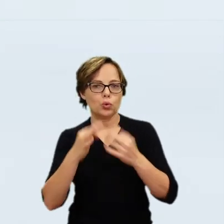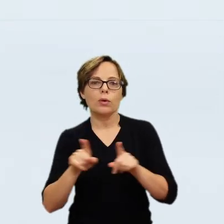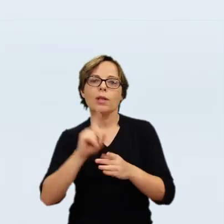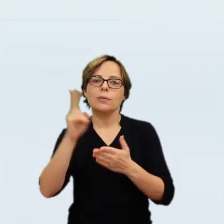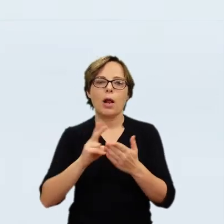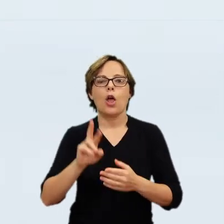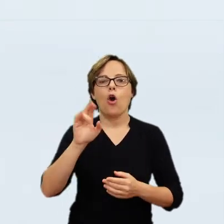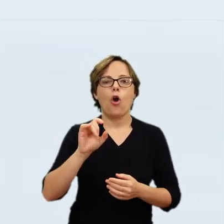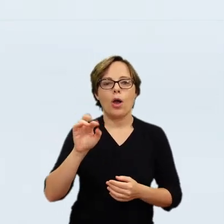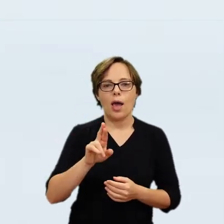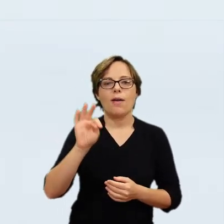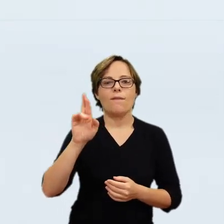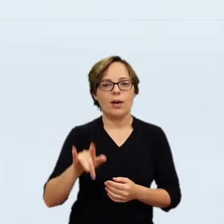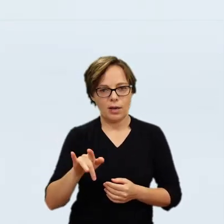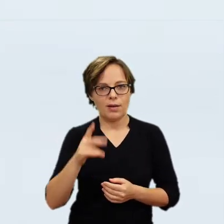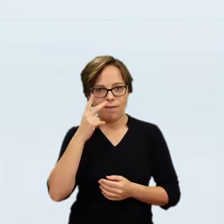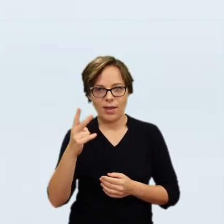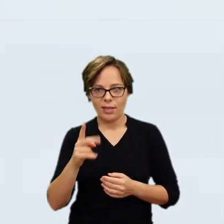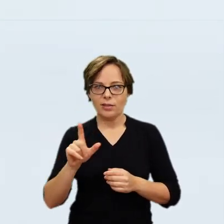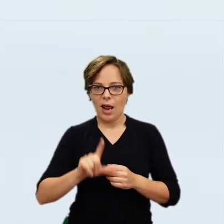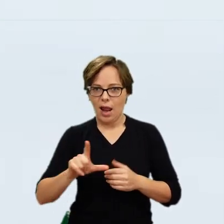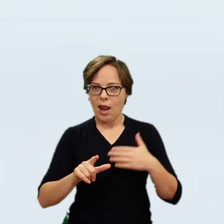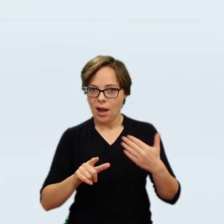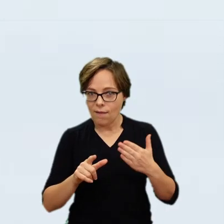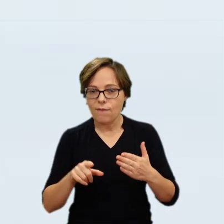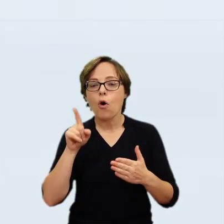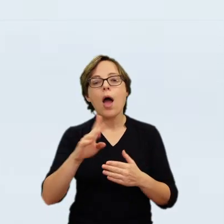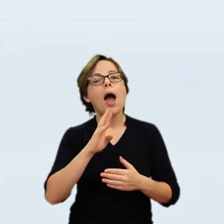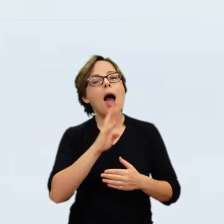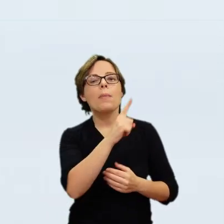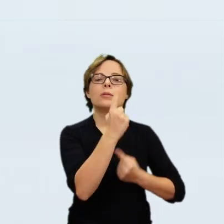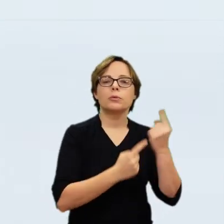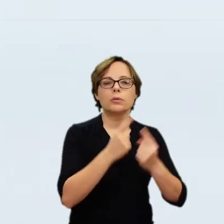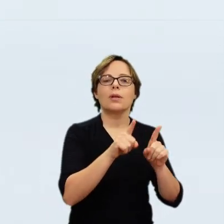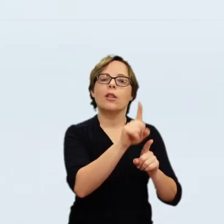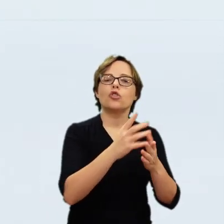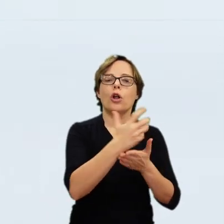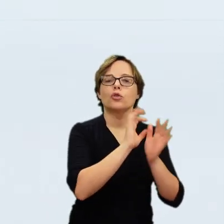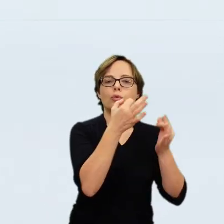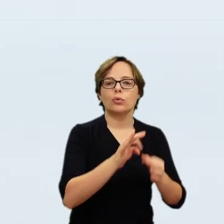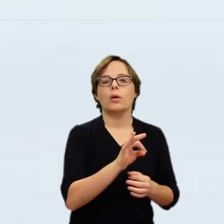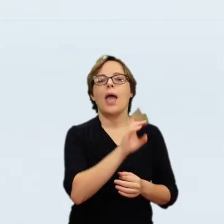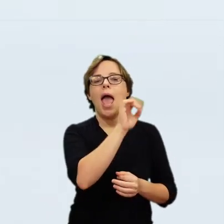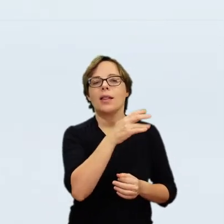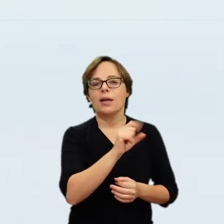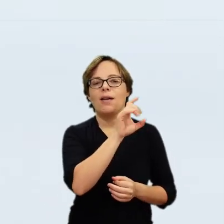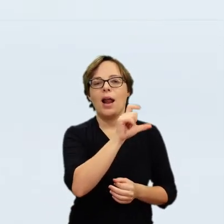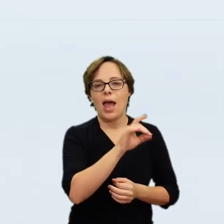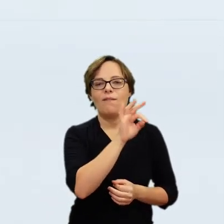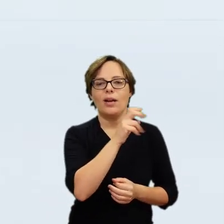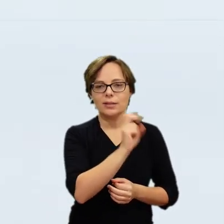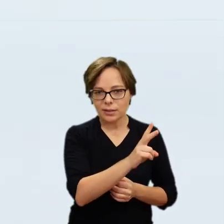Valerian Stronowski, on the right, inherited the painting and brought it to his house at Horochov in